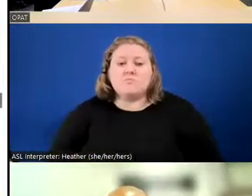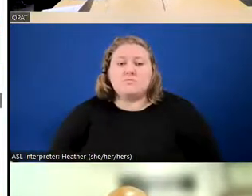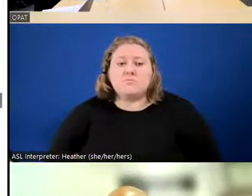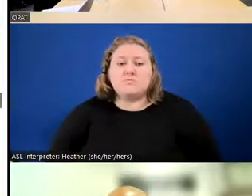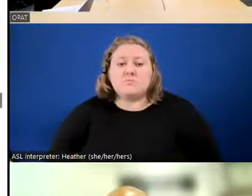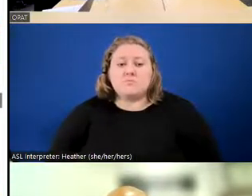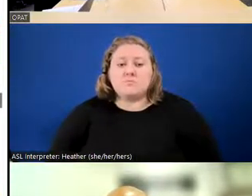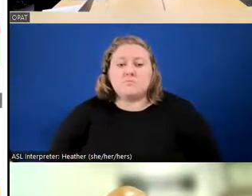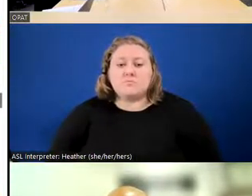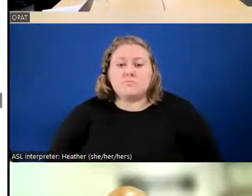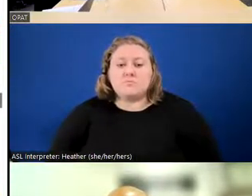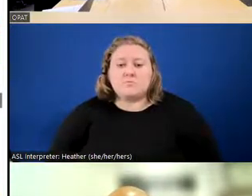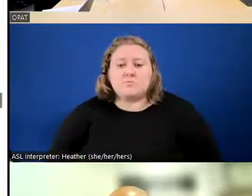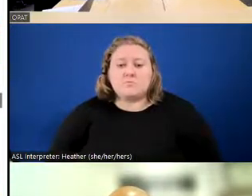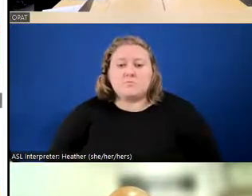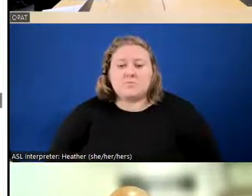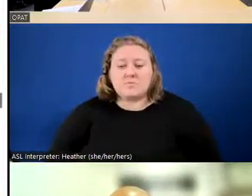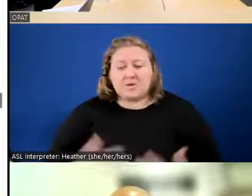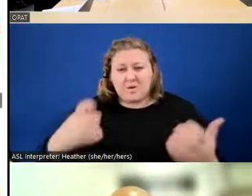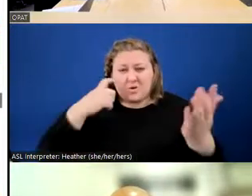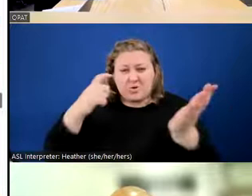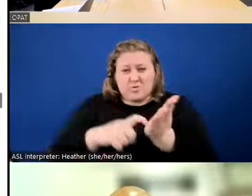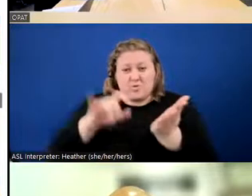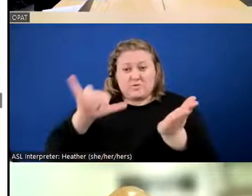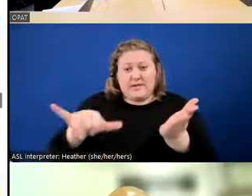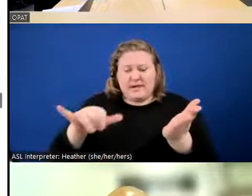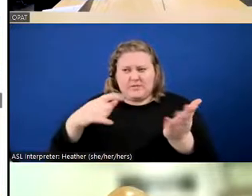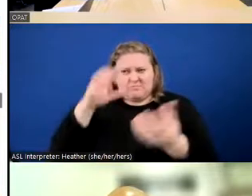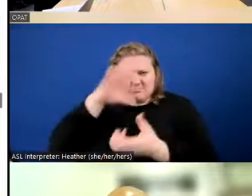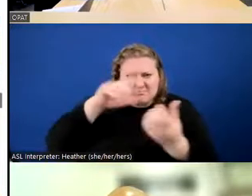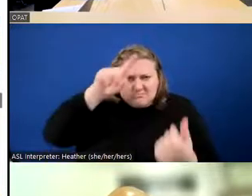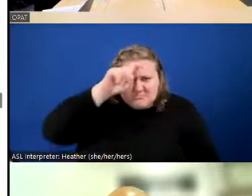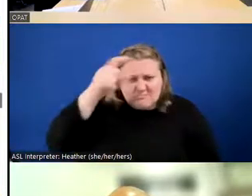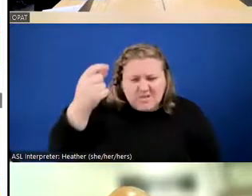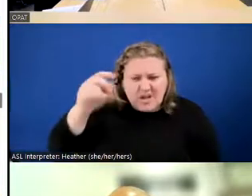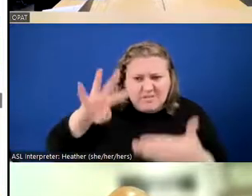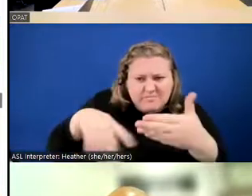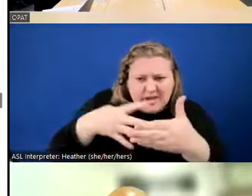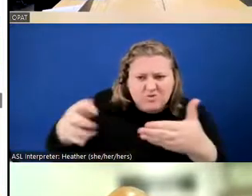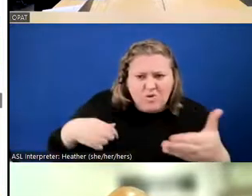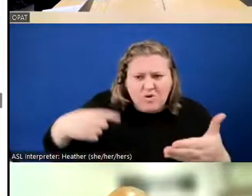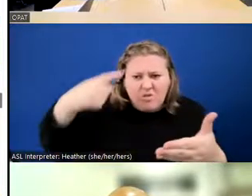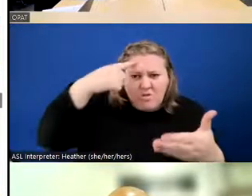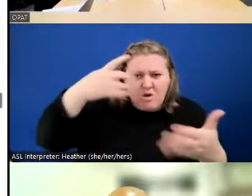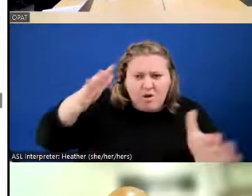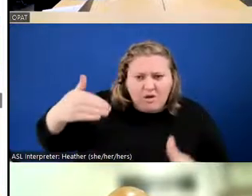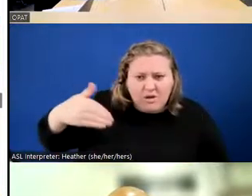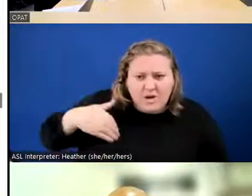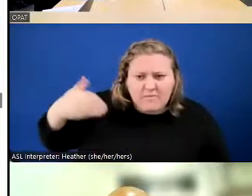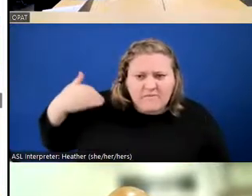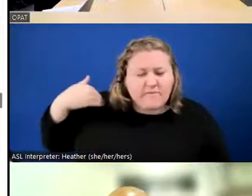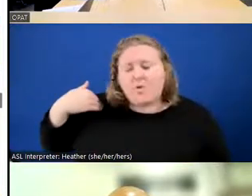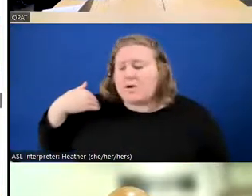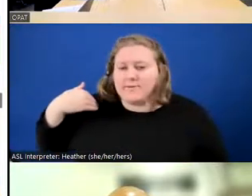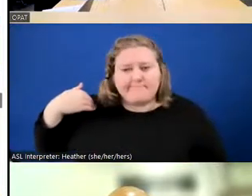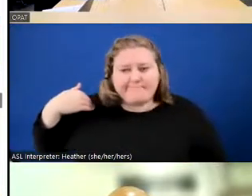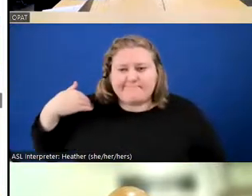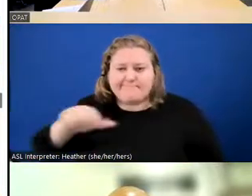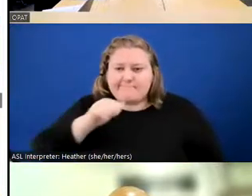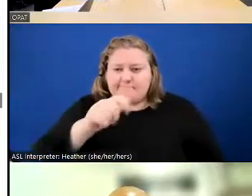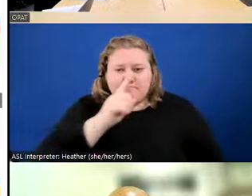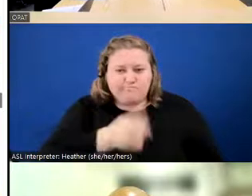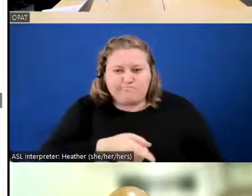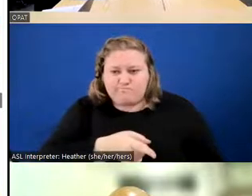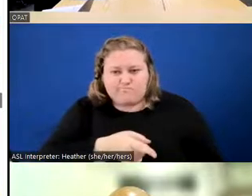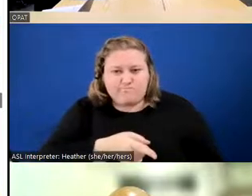acknowledge that because I think there's been a lot of confusion about the matrix, where people think there has been a matrix forever. There